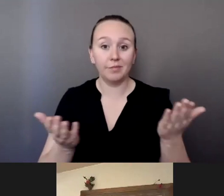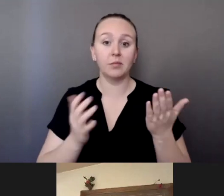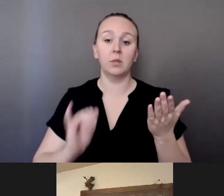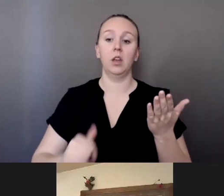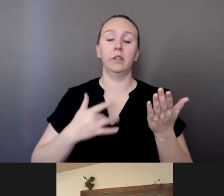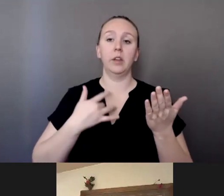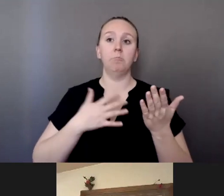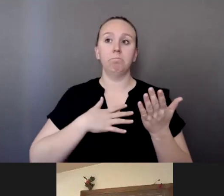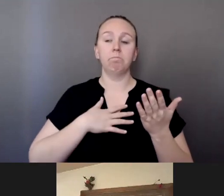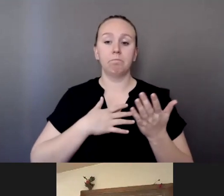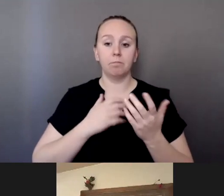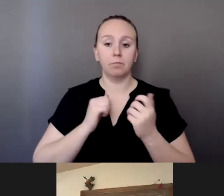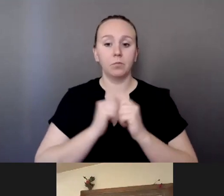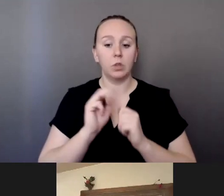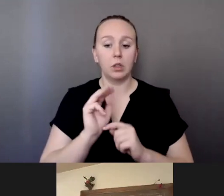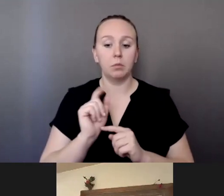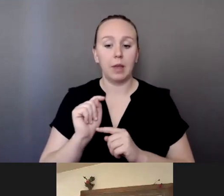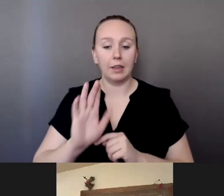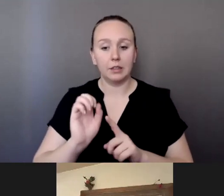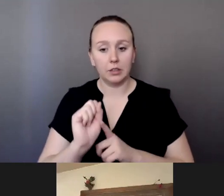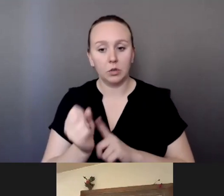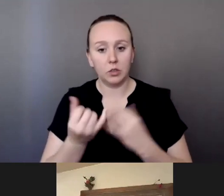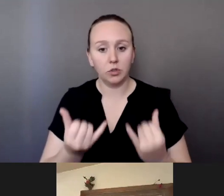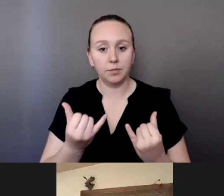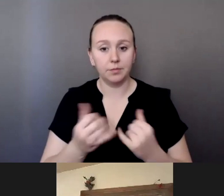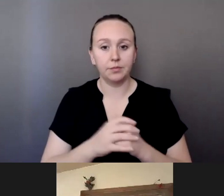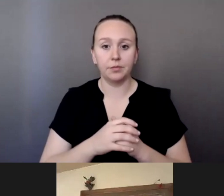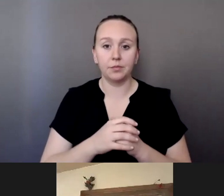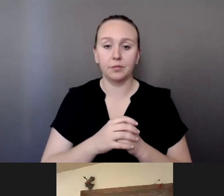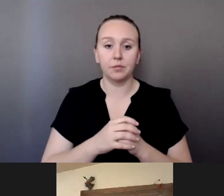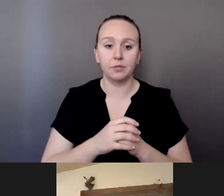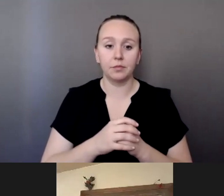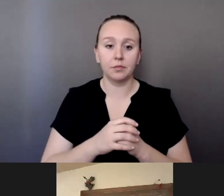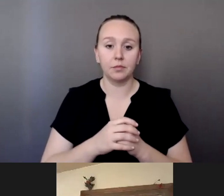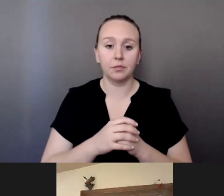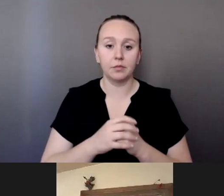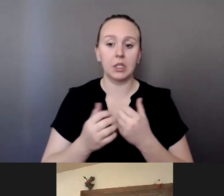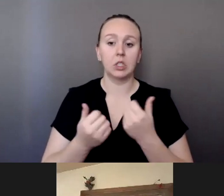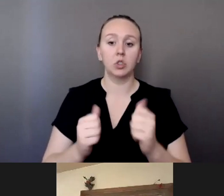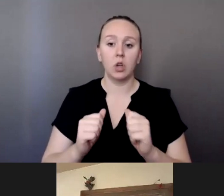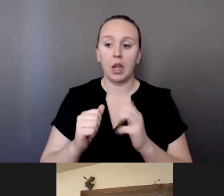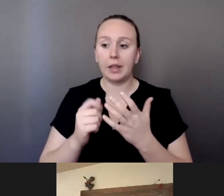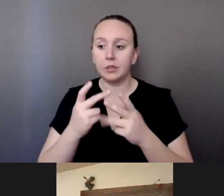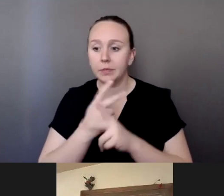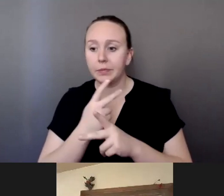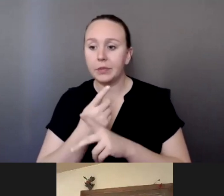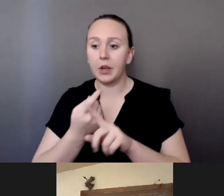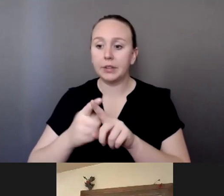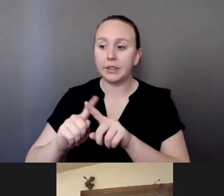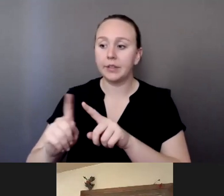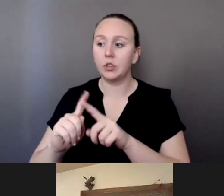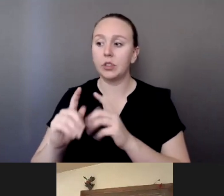with in Matt's case right now. He's trying to get the different jurisdictions to work together